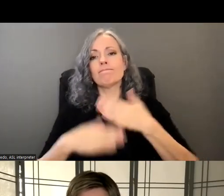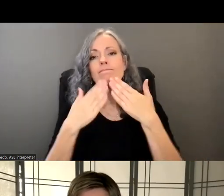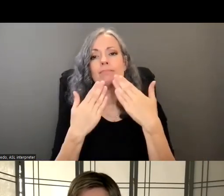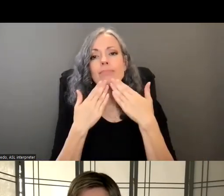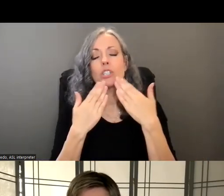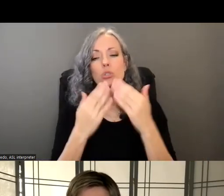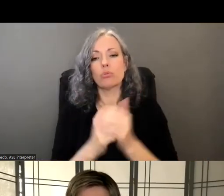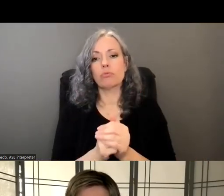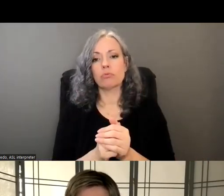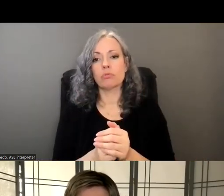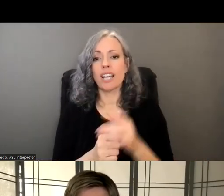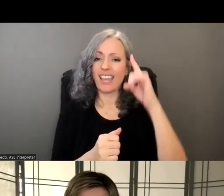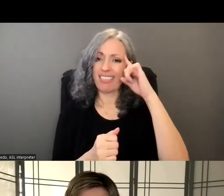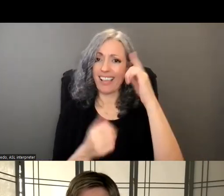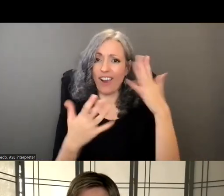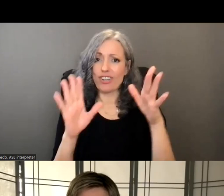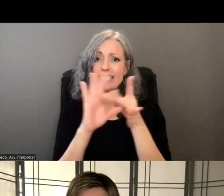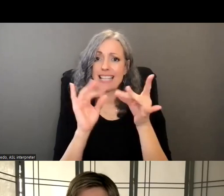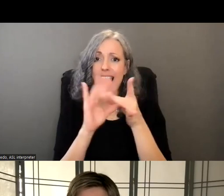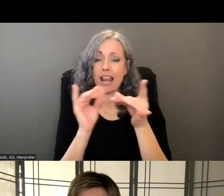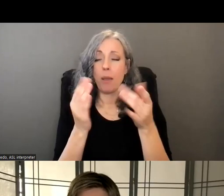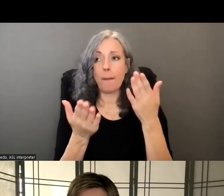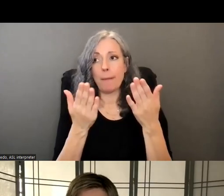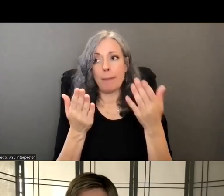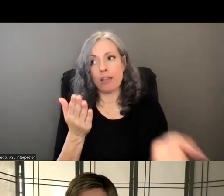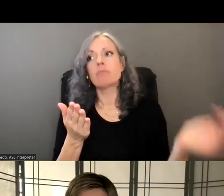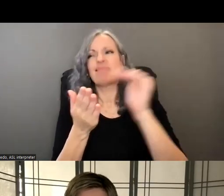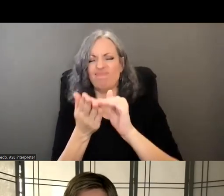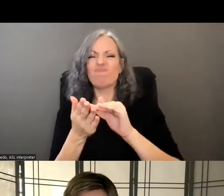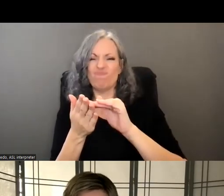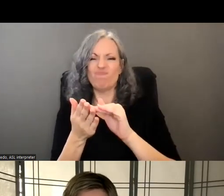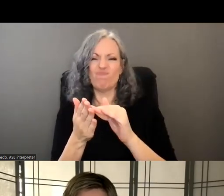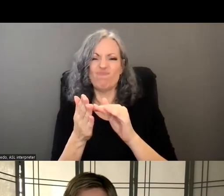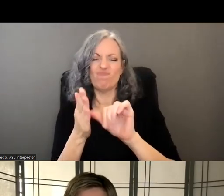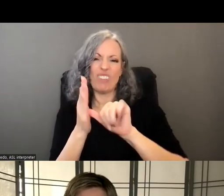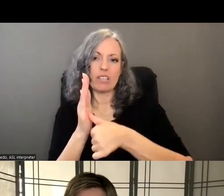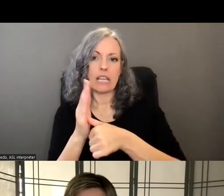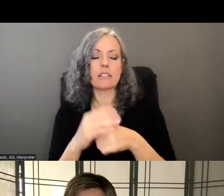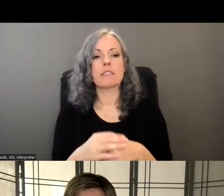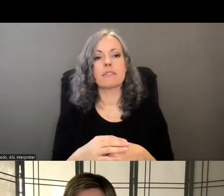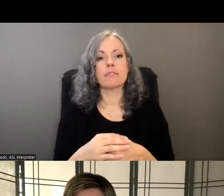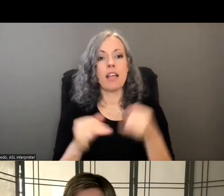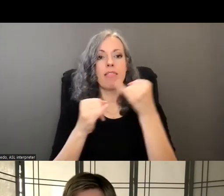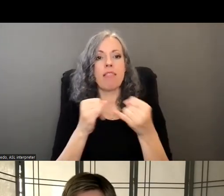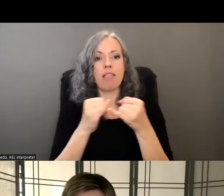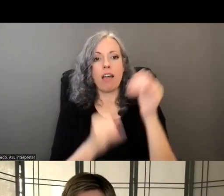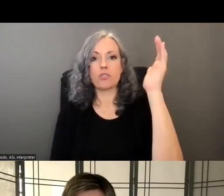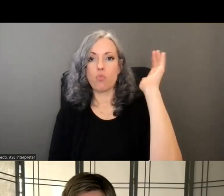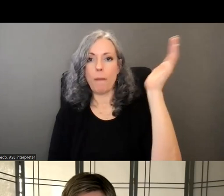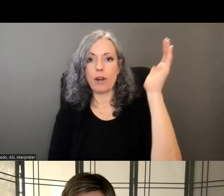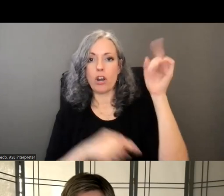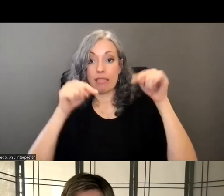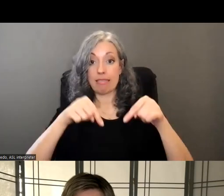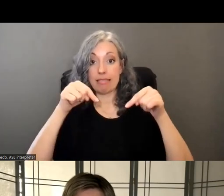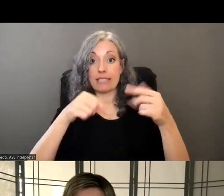i i believe i've already mentioned this but i'll just spotlight it one more time that the final webinar in this series